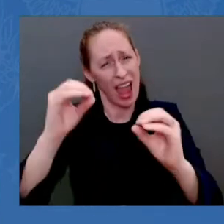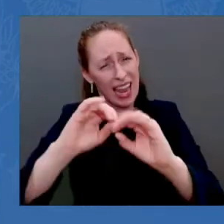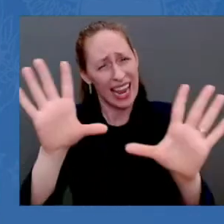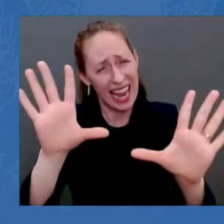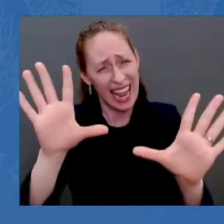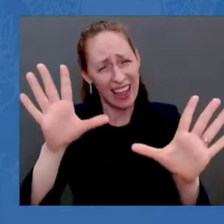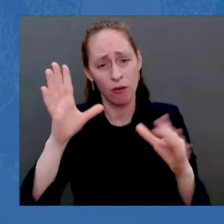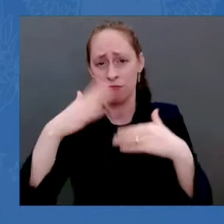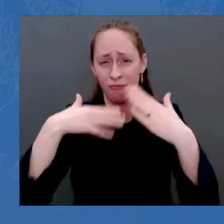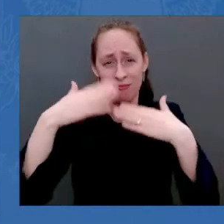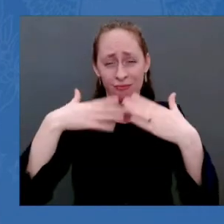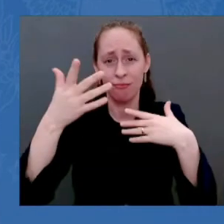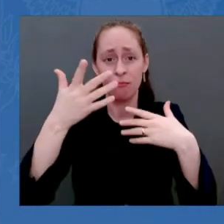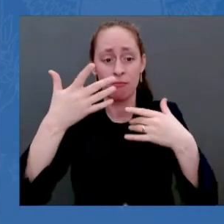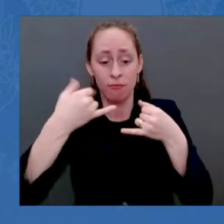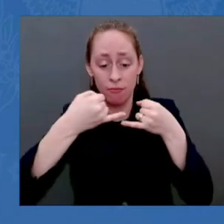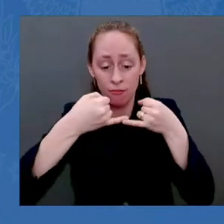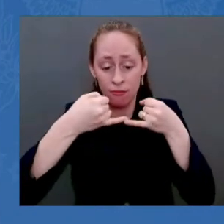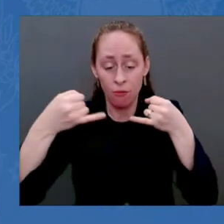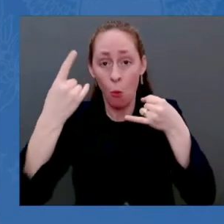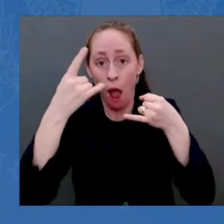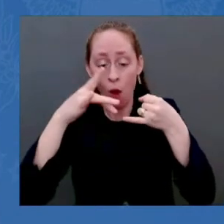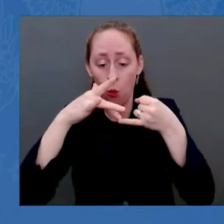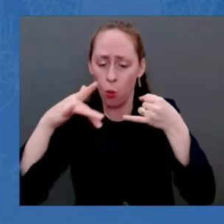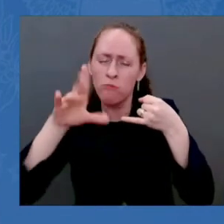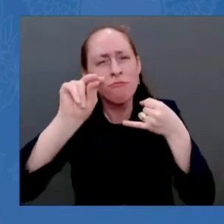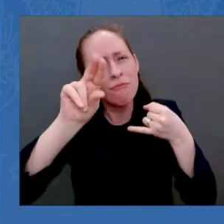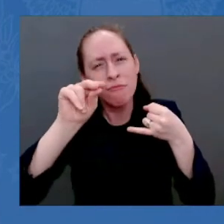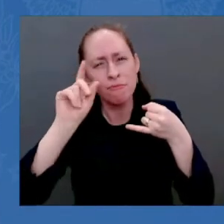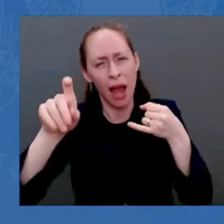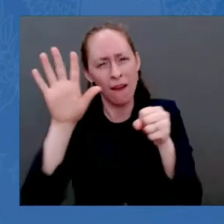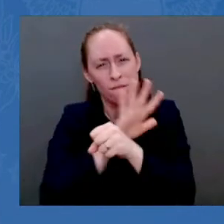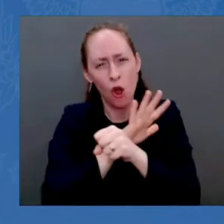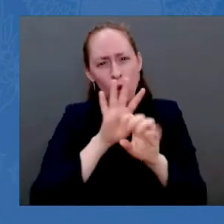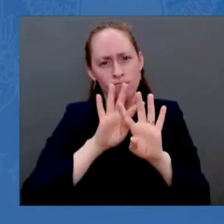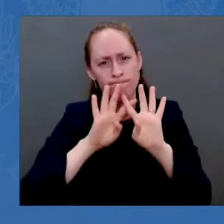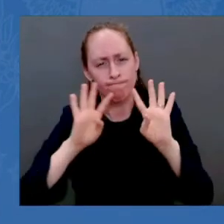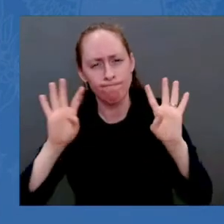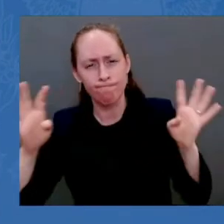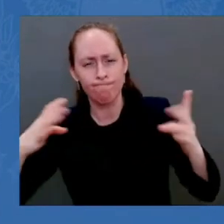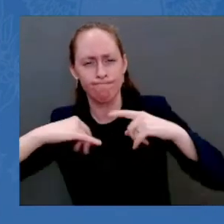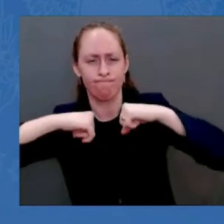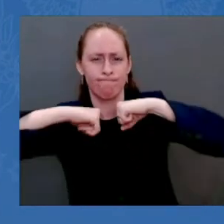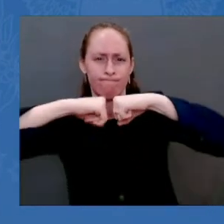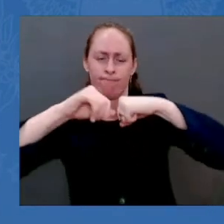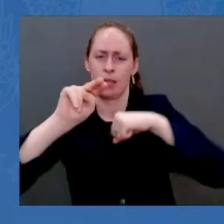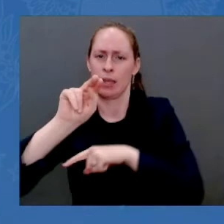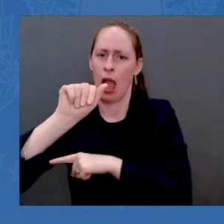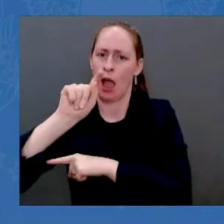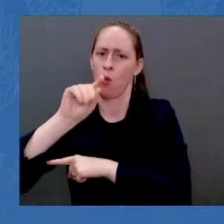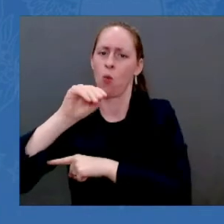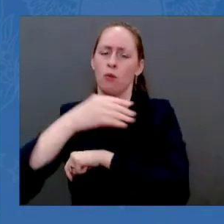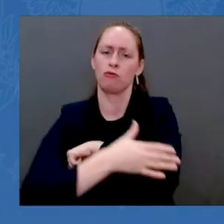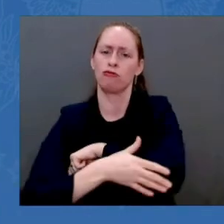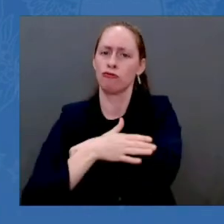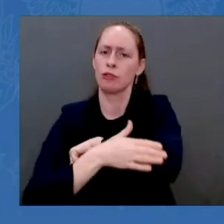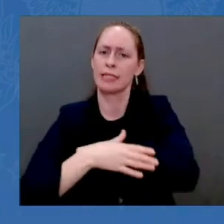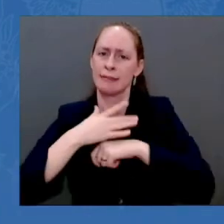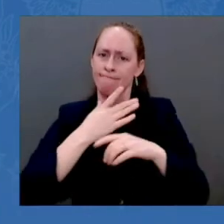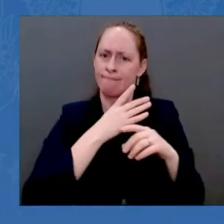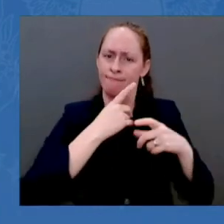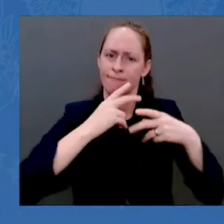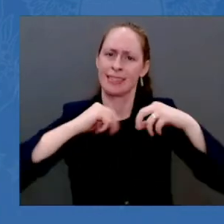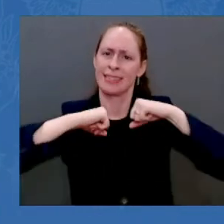commitments we made to NATO. We still believe that Russia is poised to go much further in launching a massive military attack against